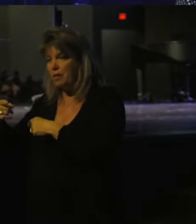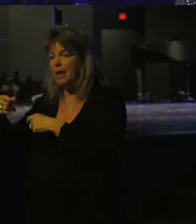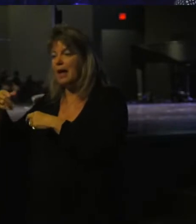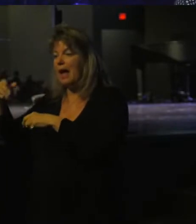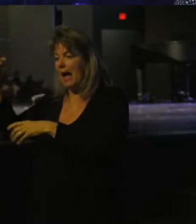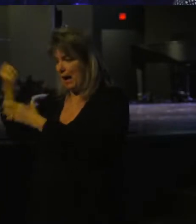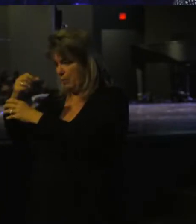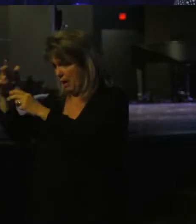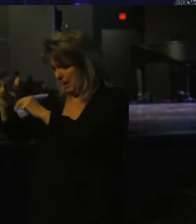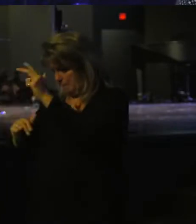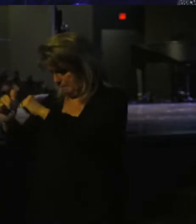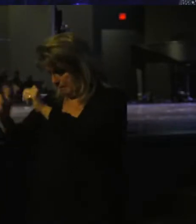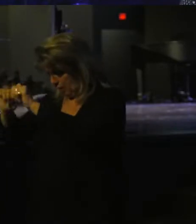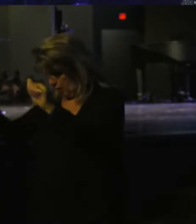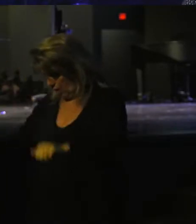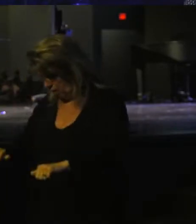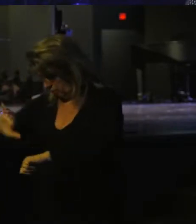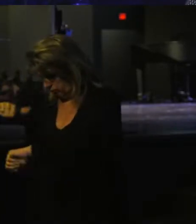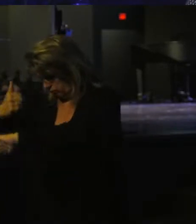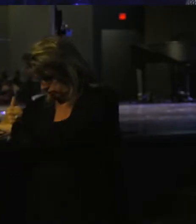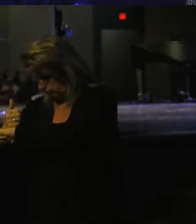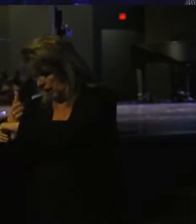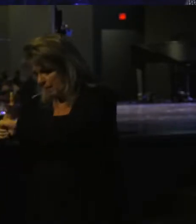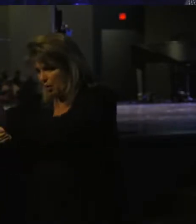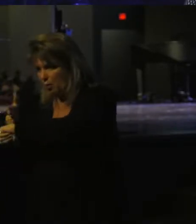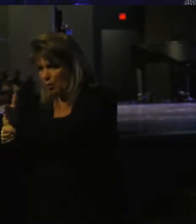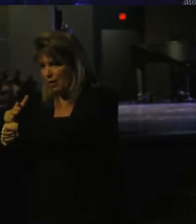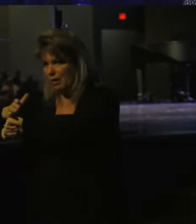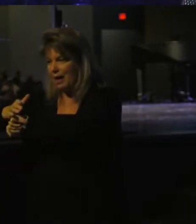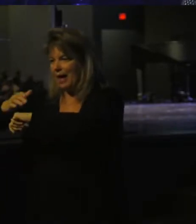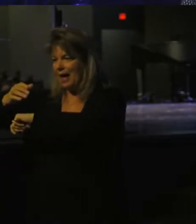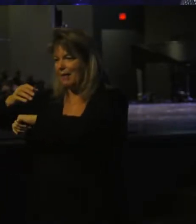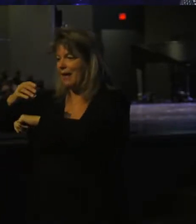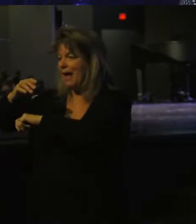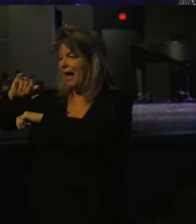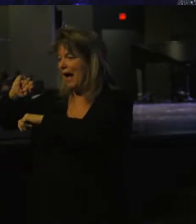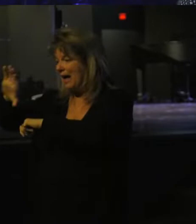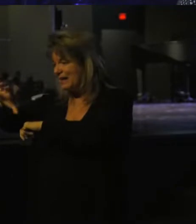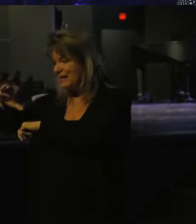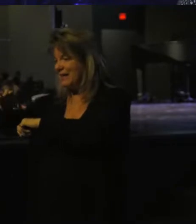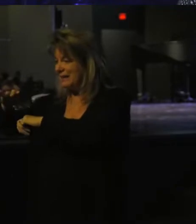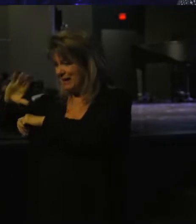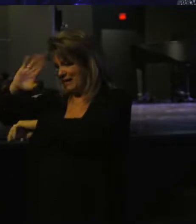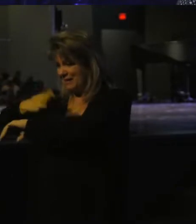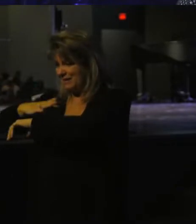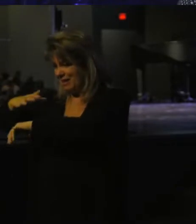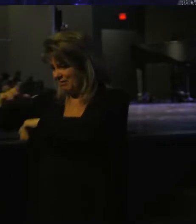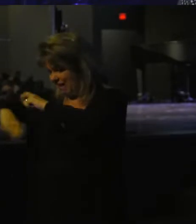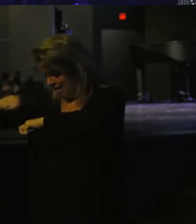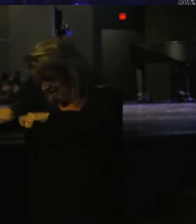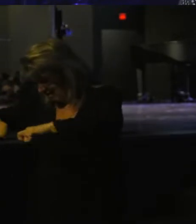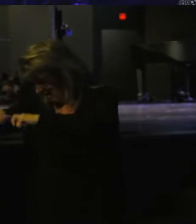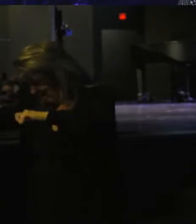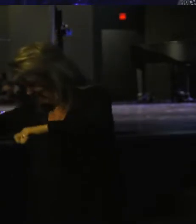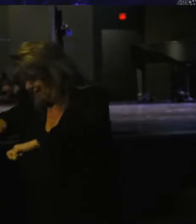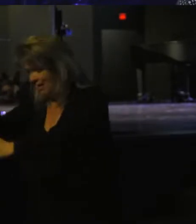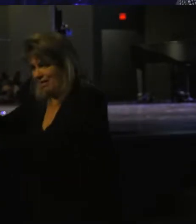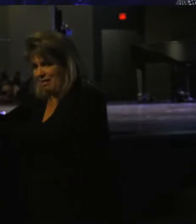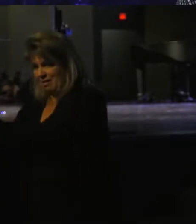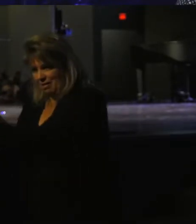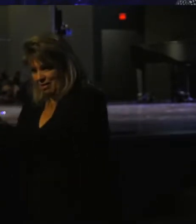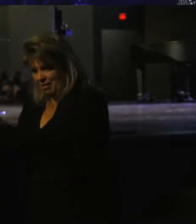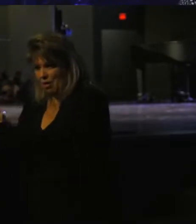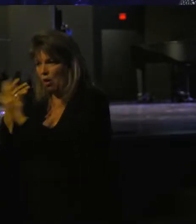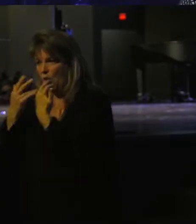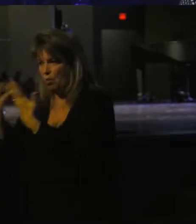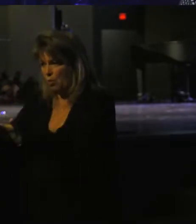there and laid the wood in order and bound Isaac, his son, and laid him on the altar on top of the wood.